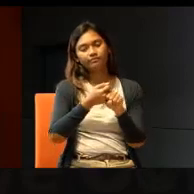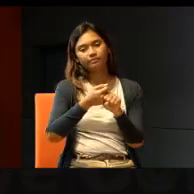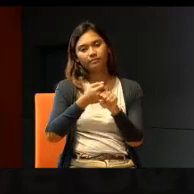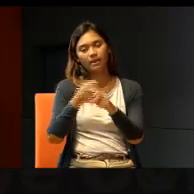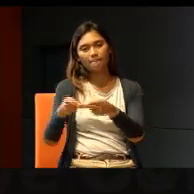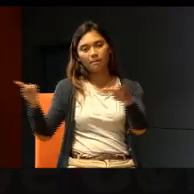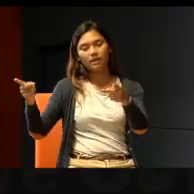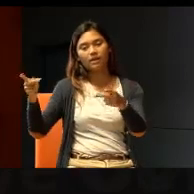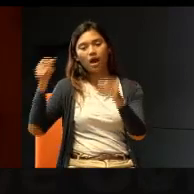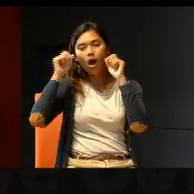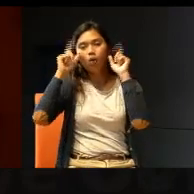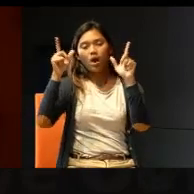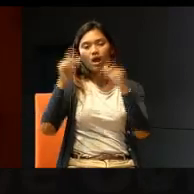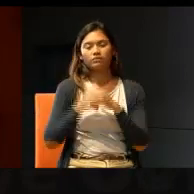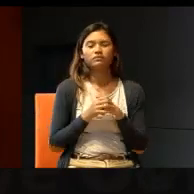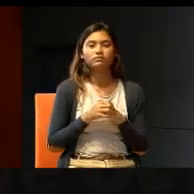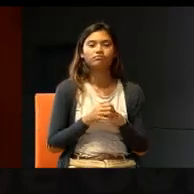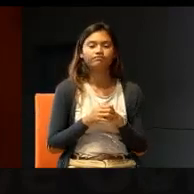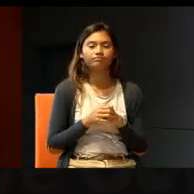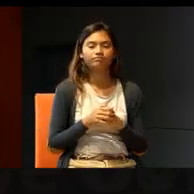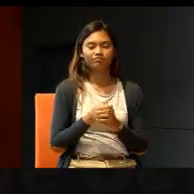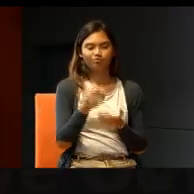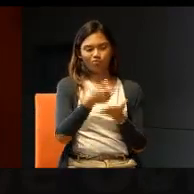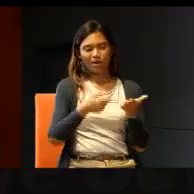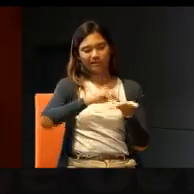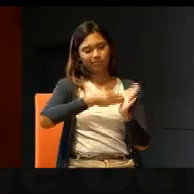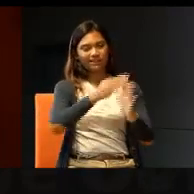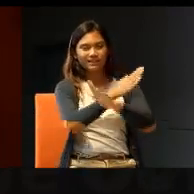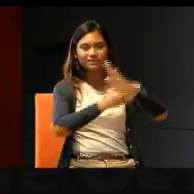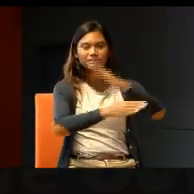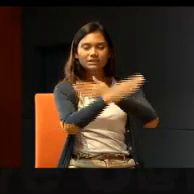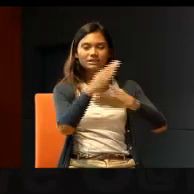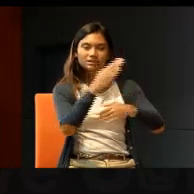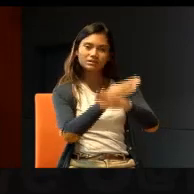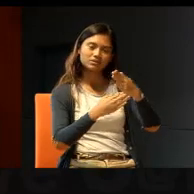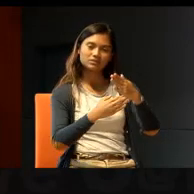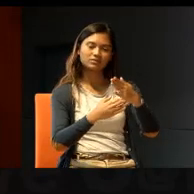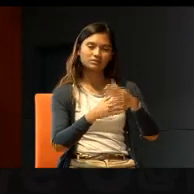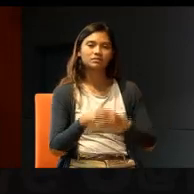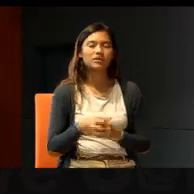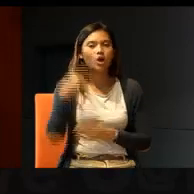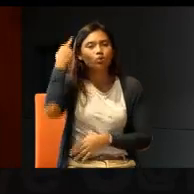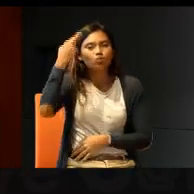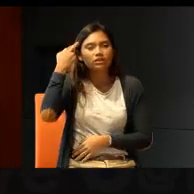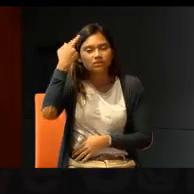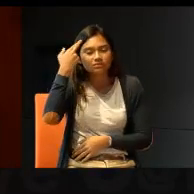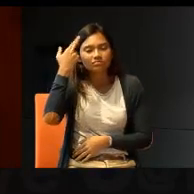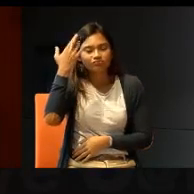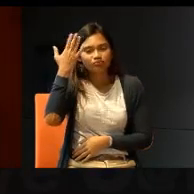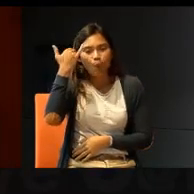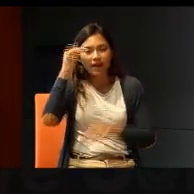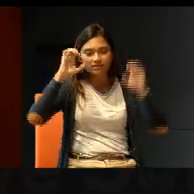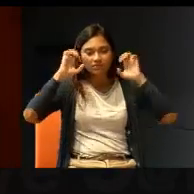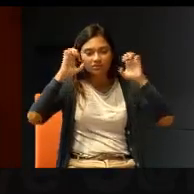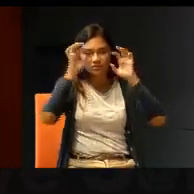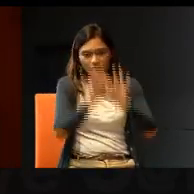disability means and why agitation is